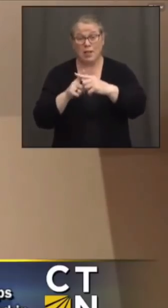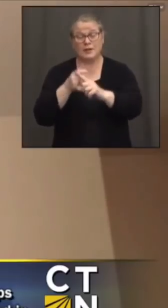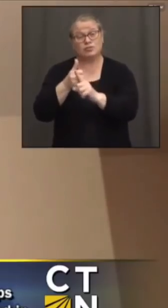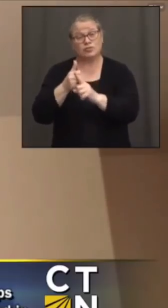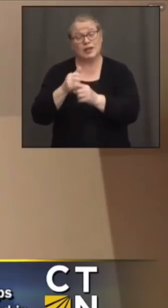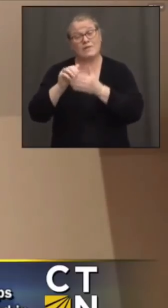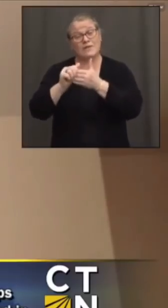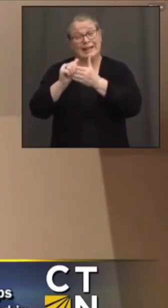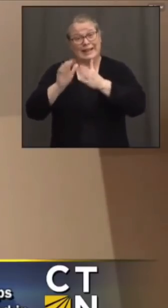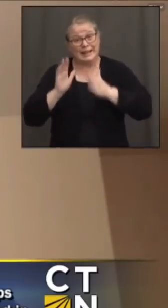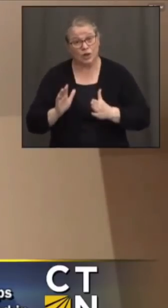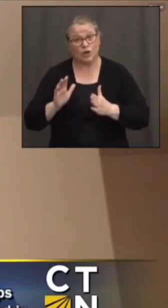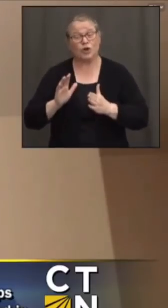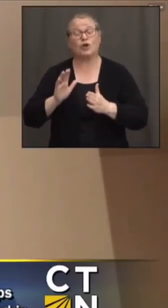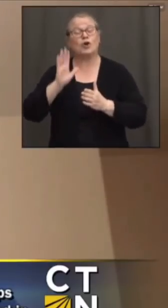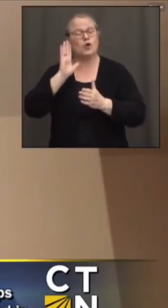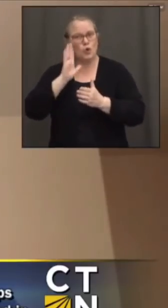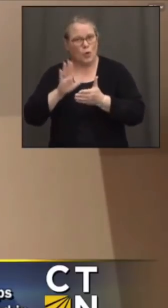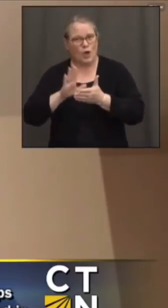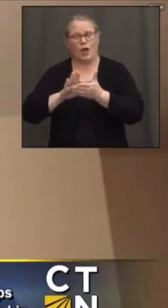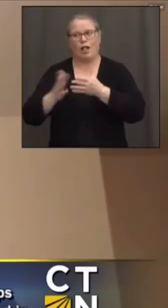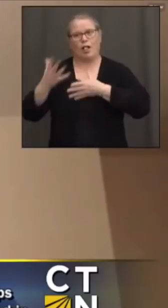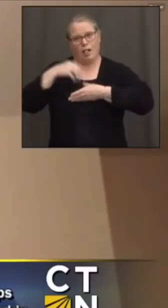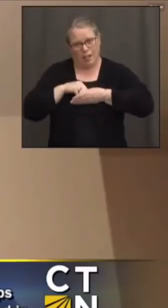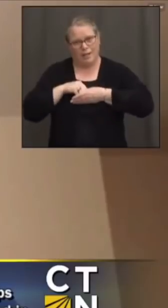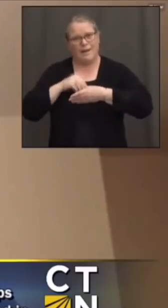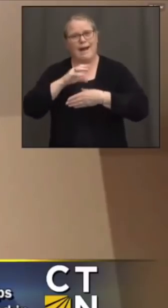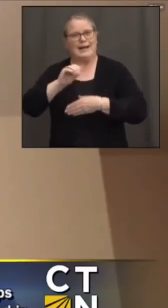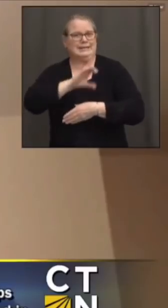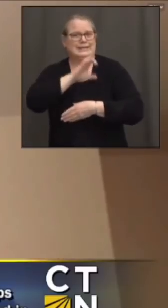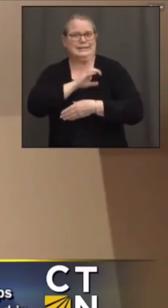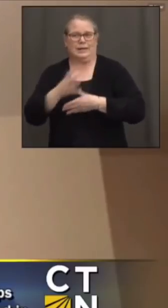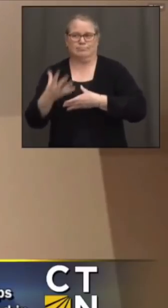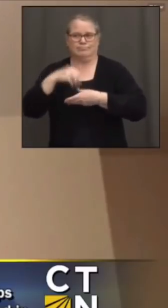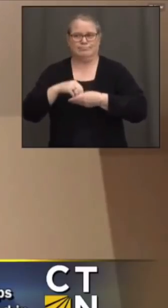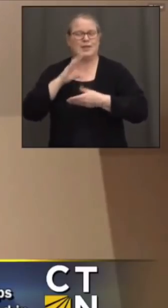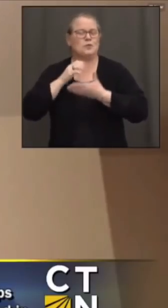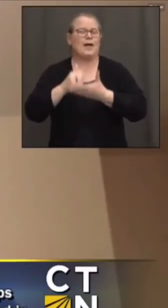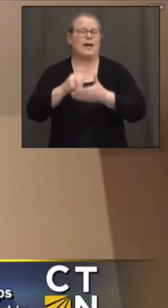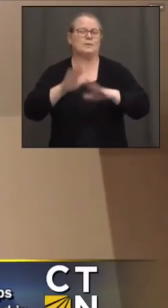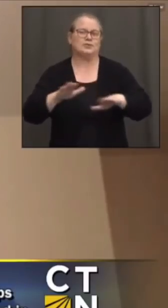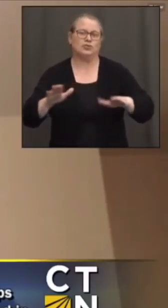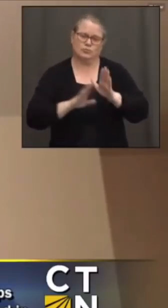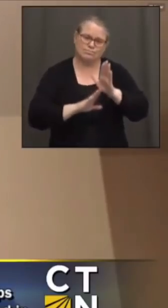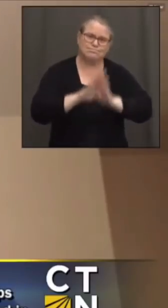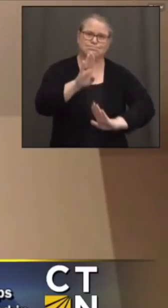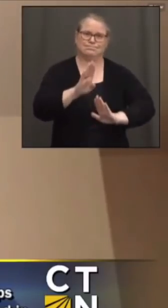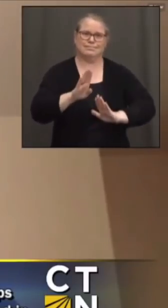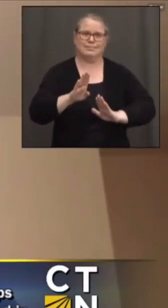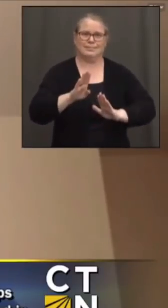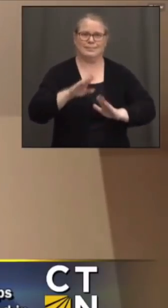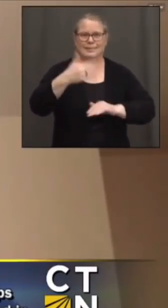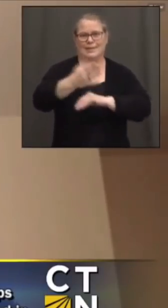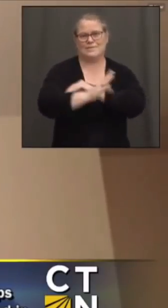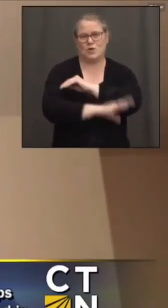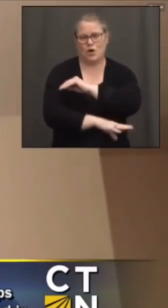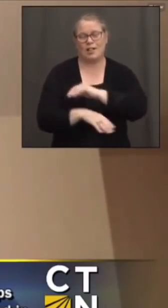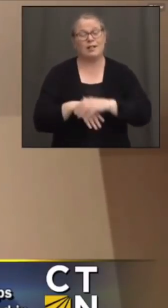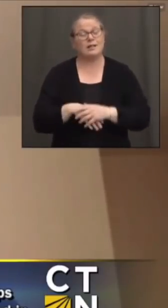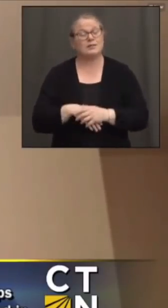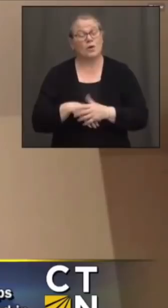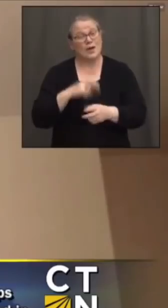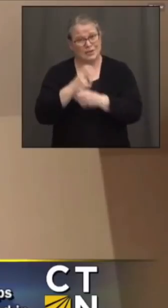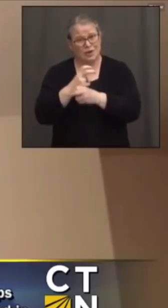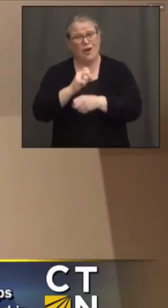as a citizen, and you are going to help our state's children get back on their feet and come back even stronger. You know, this is hard work, but it's noble